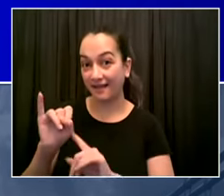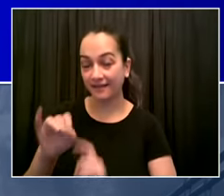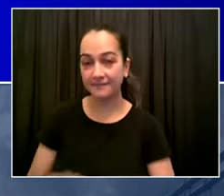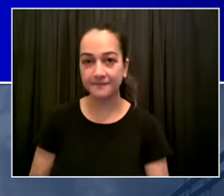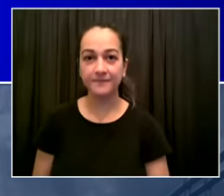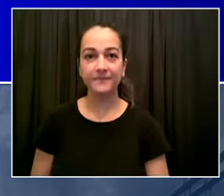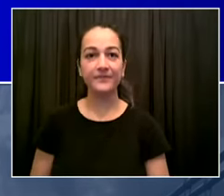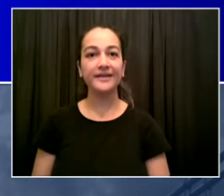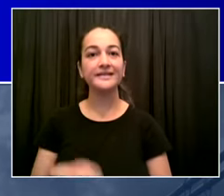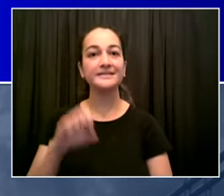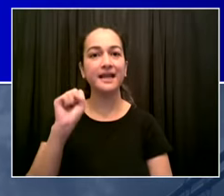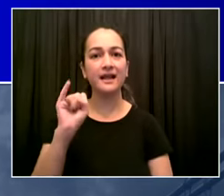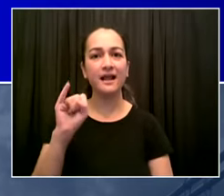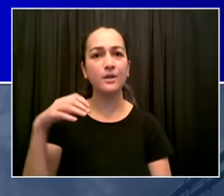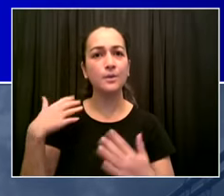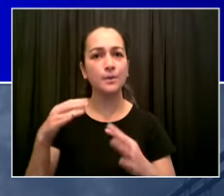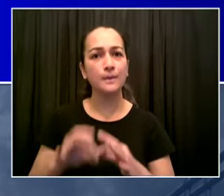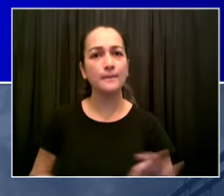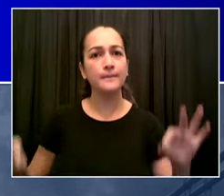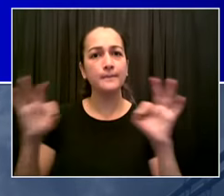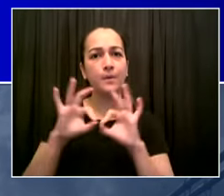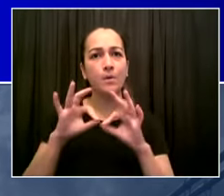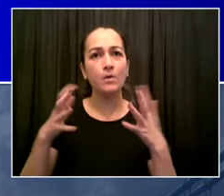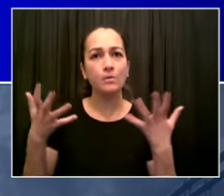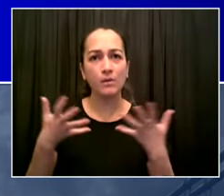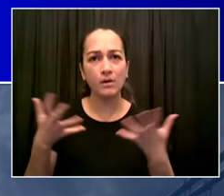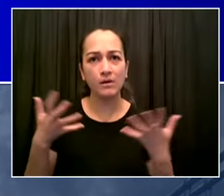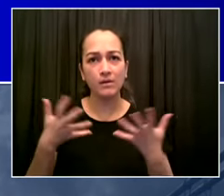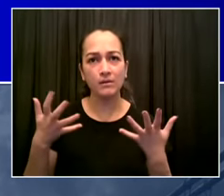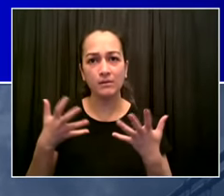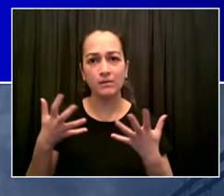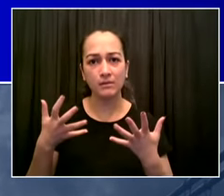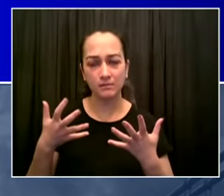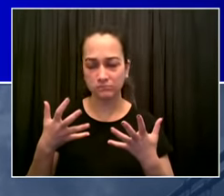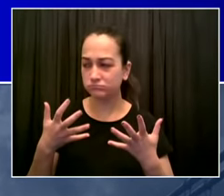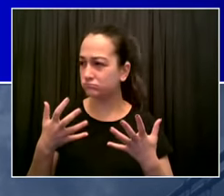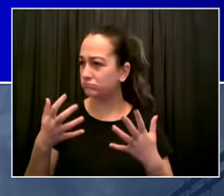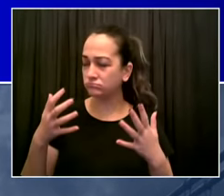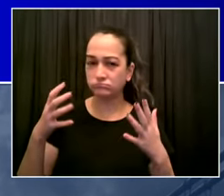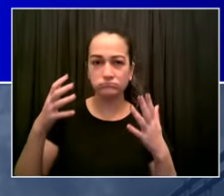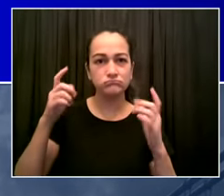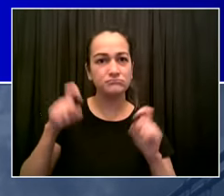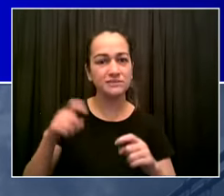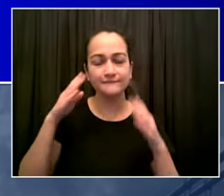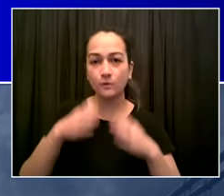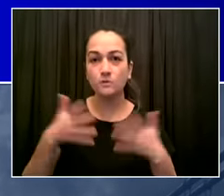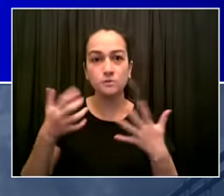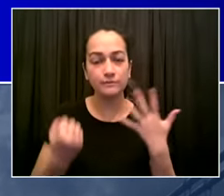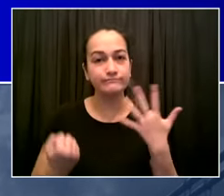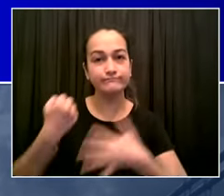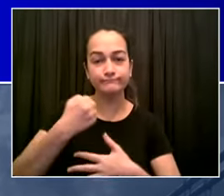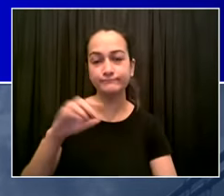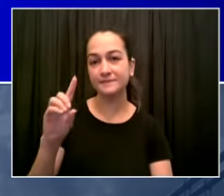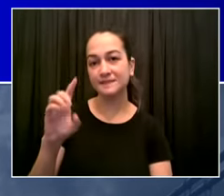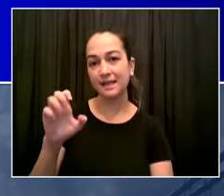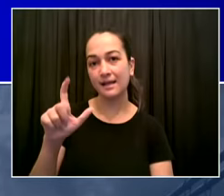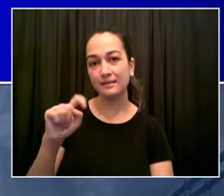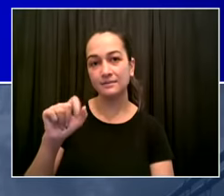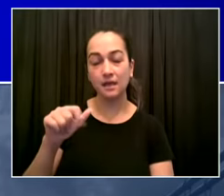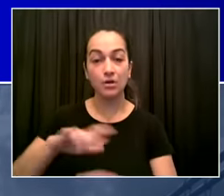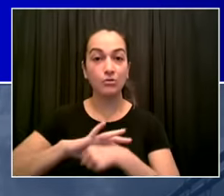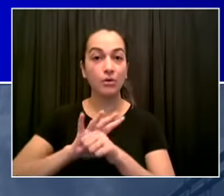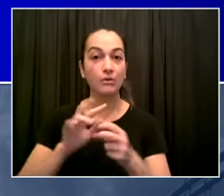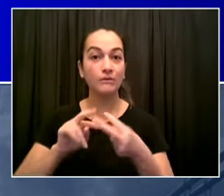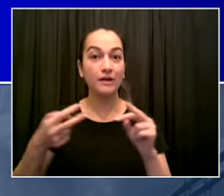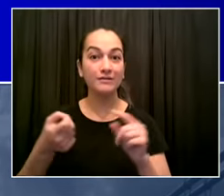the delta variant fight covid end the covid era that is what we need to focus on that's where everything else comes together you